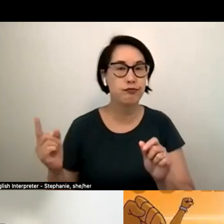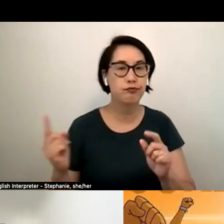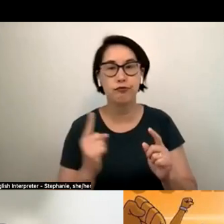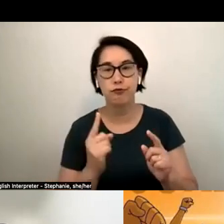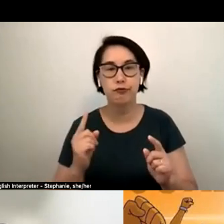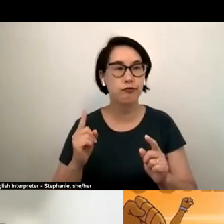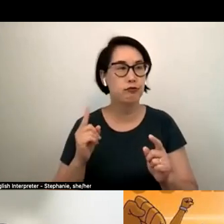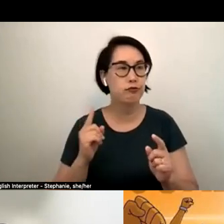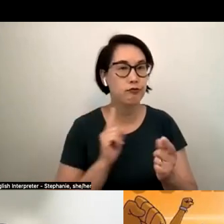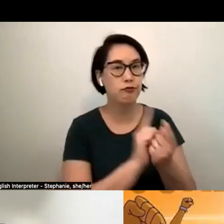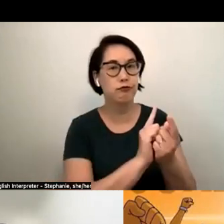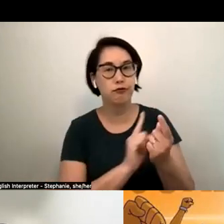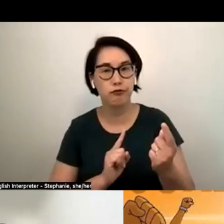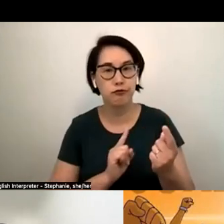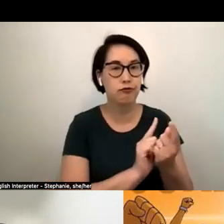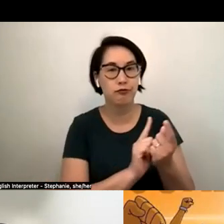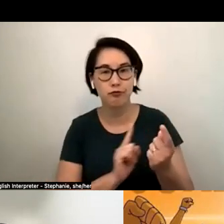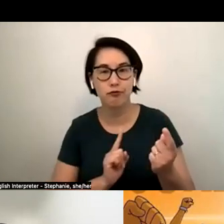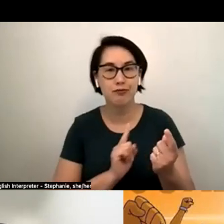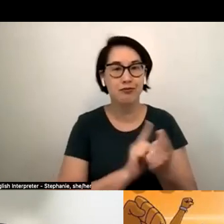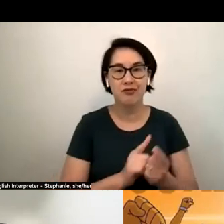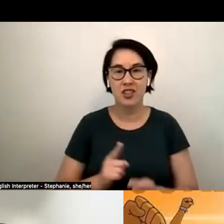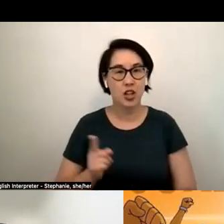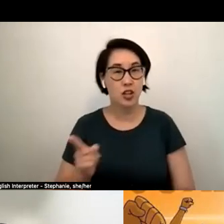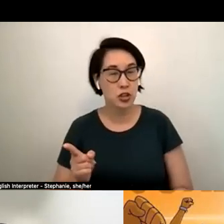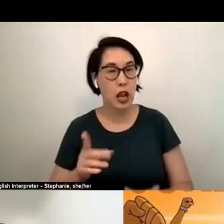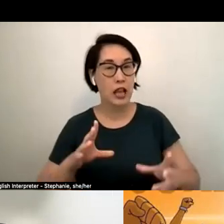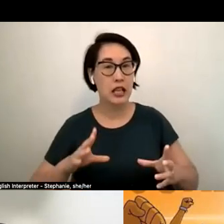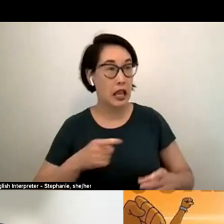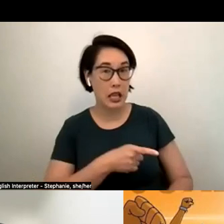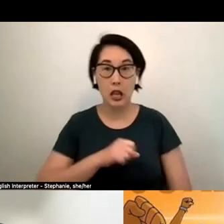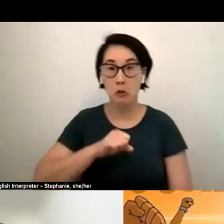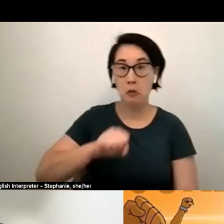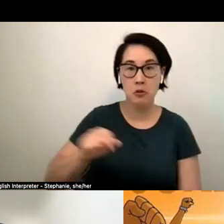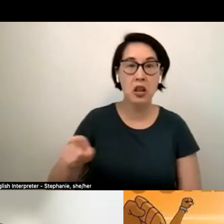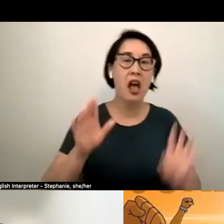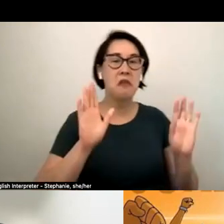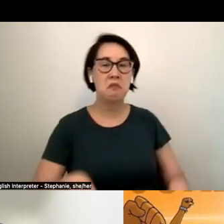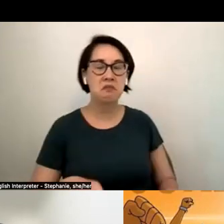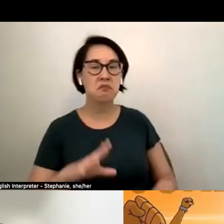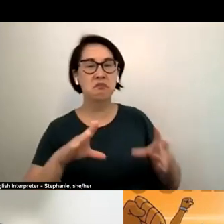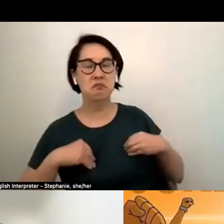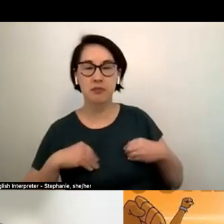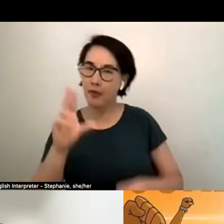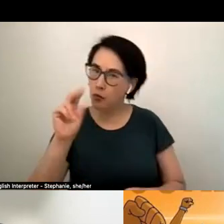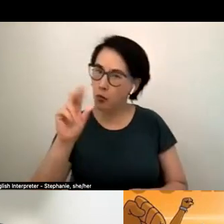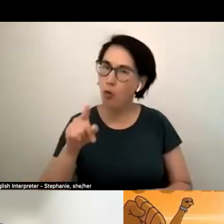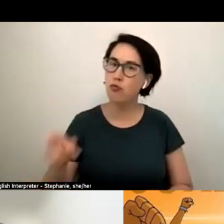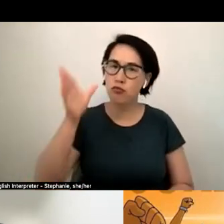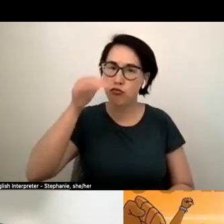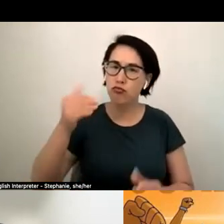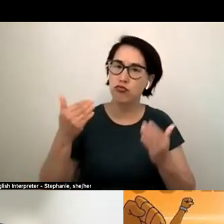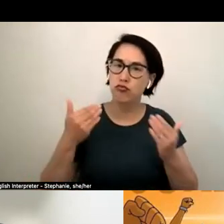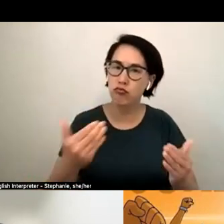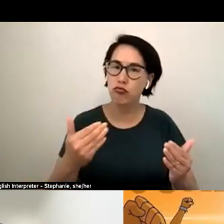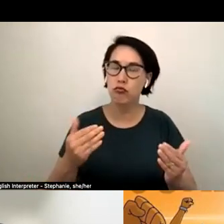him retreat right and so when i think about my relationship with not just with danny but